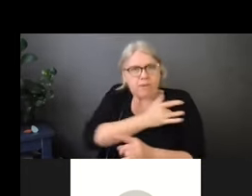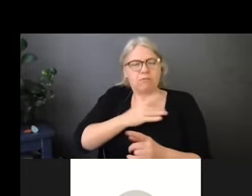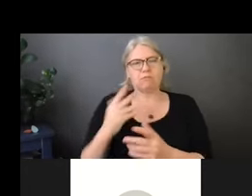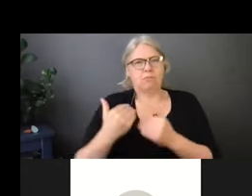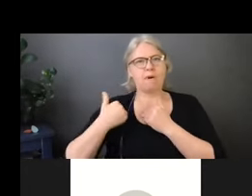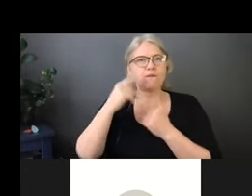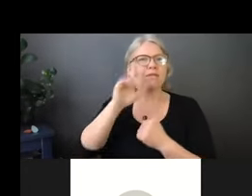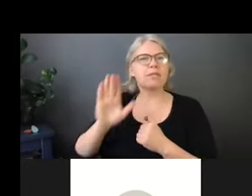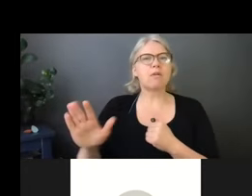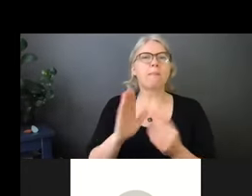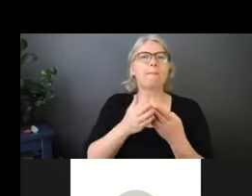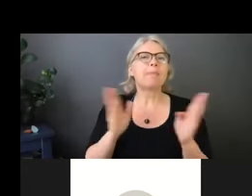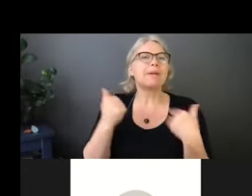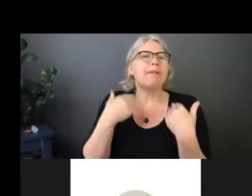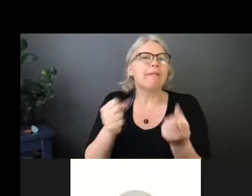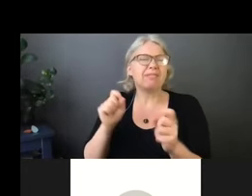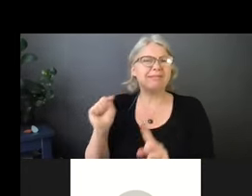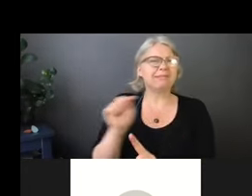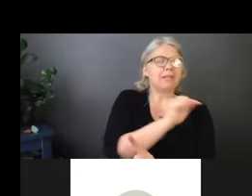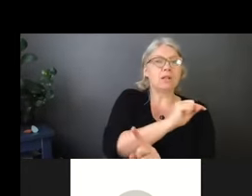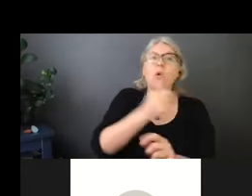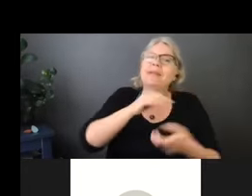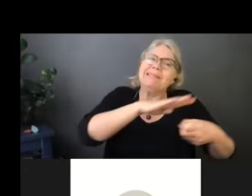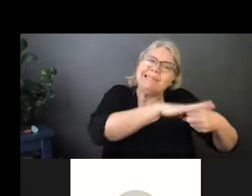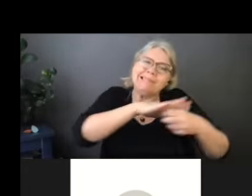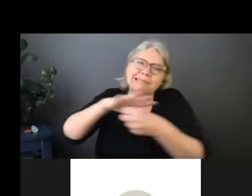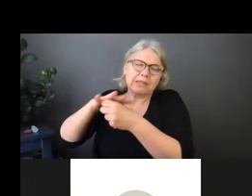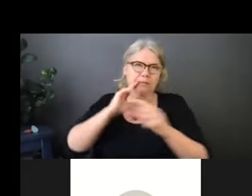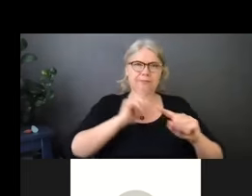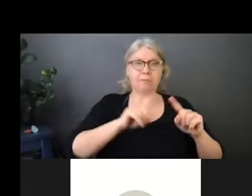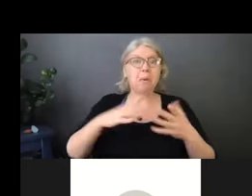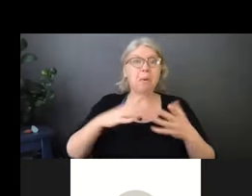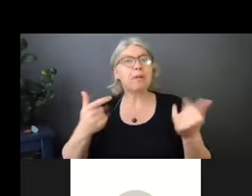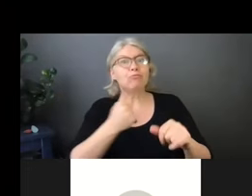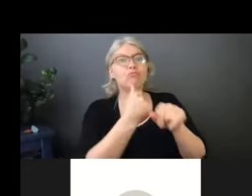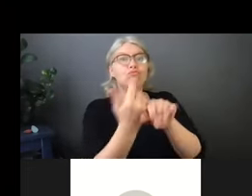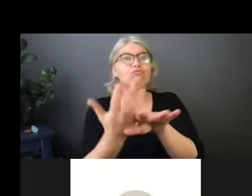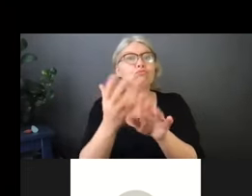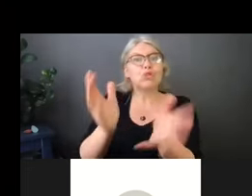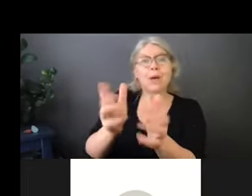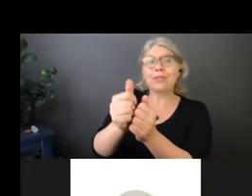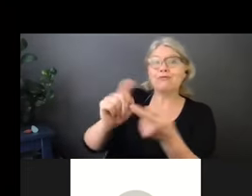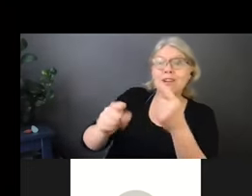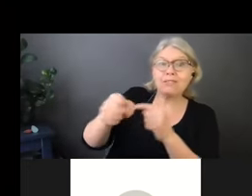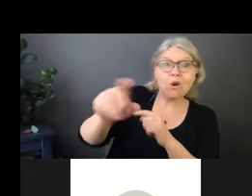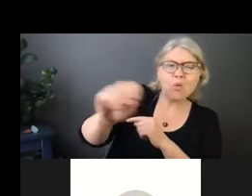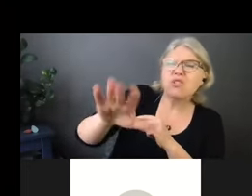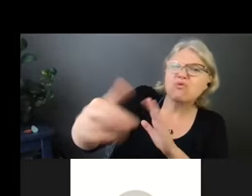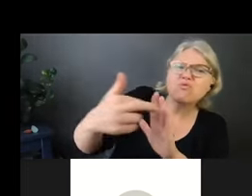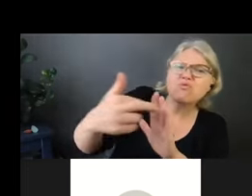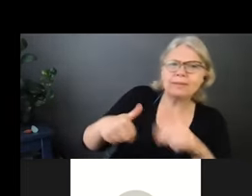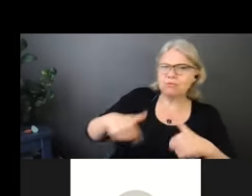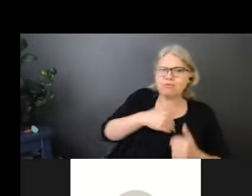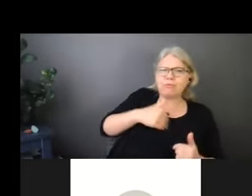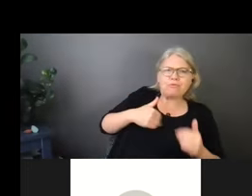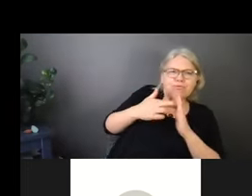34. And every area may be different. So you may be talking to a friend in Ottawa, for example, and things are different there than they are here.